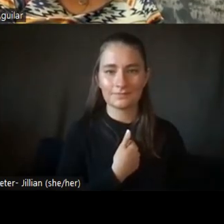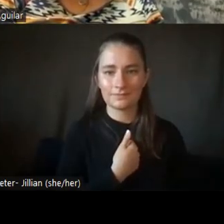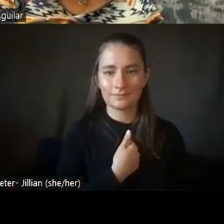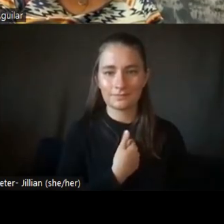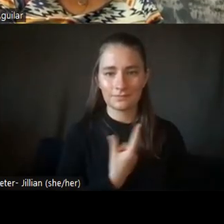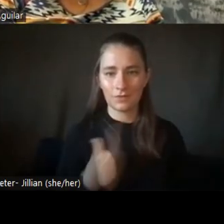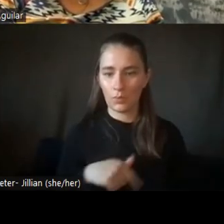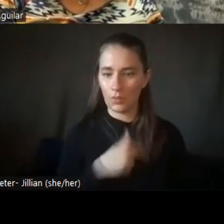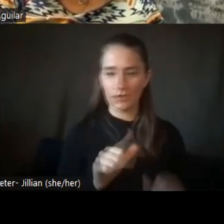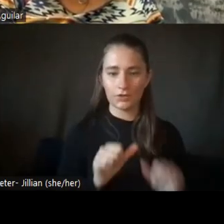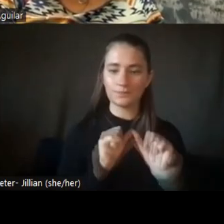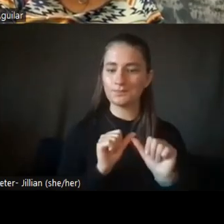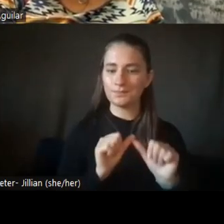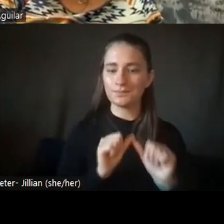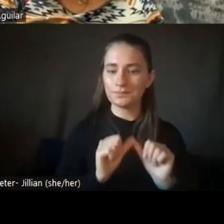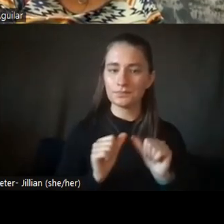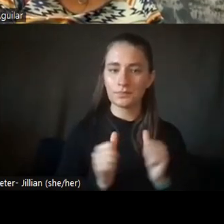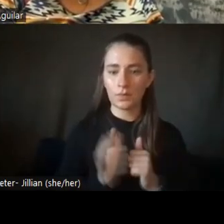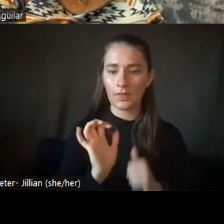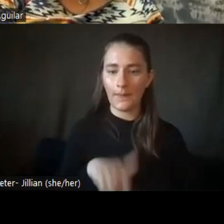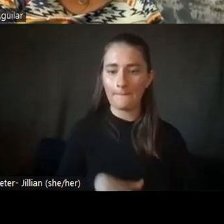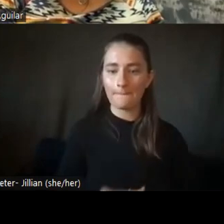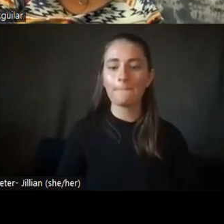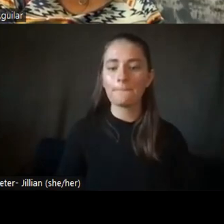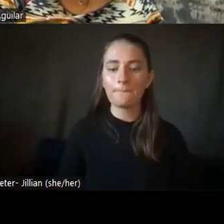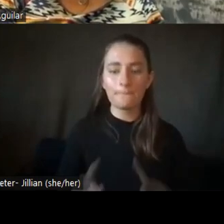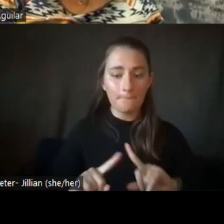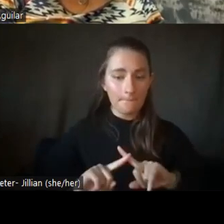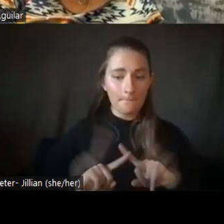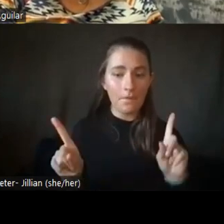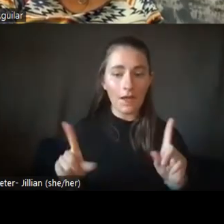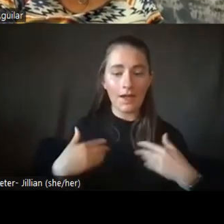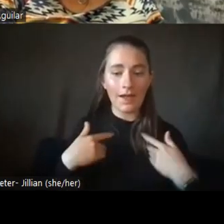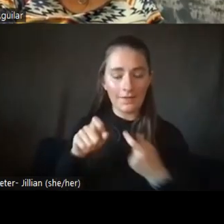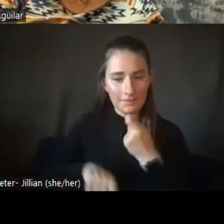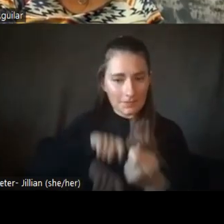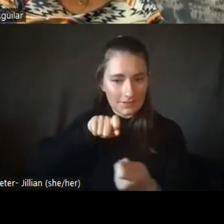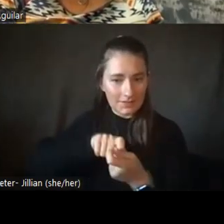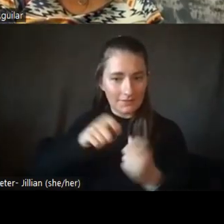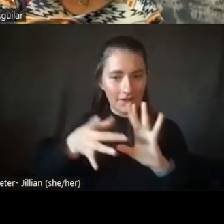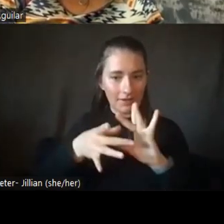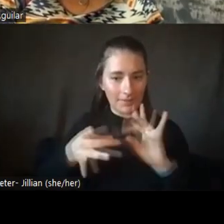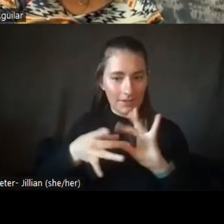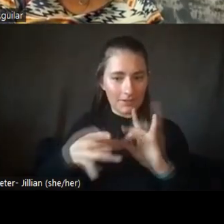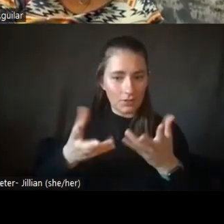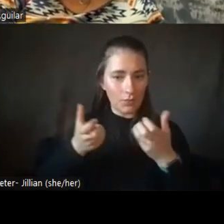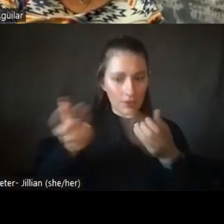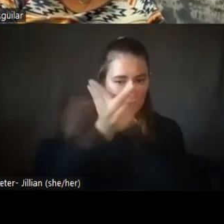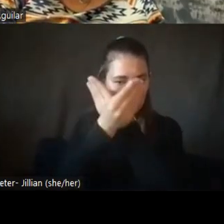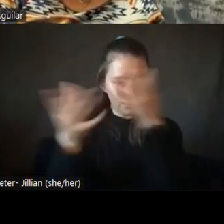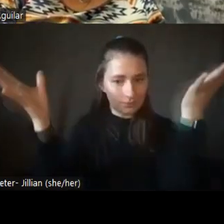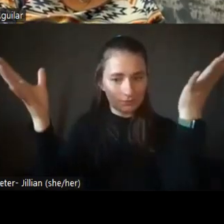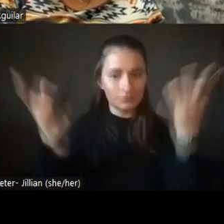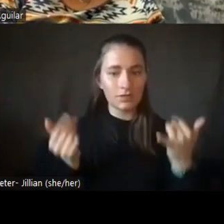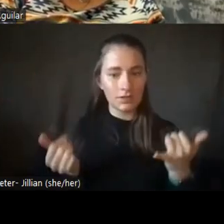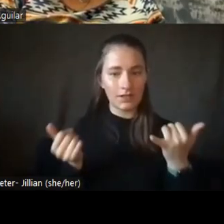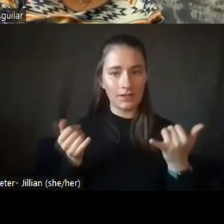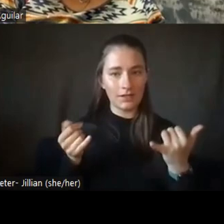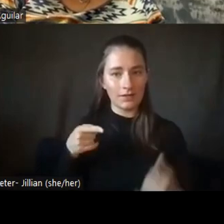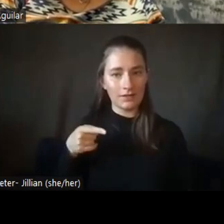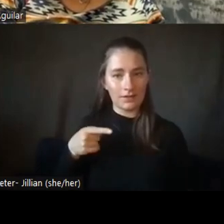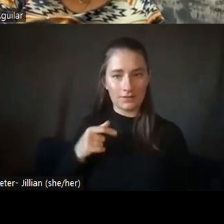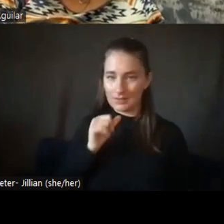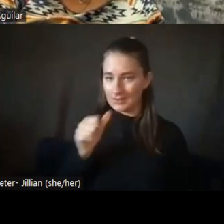just moving forward with that. But there is a very specific message I do want to give out today. And this is no longer me,